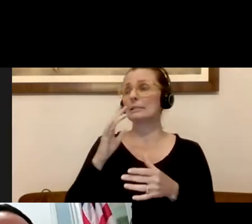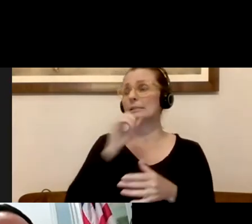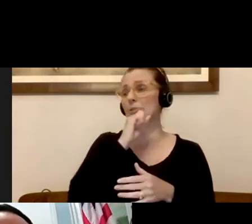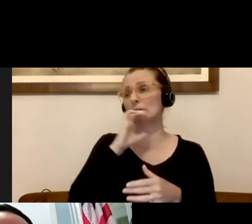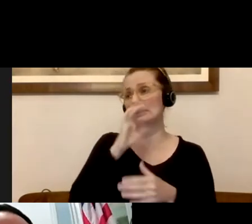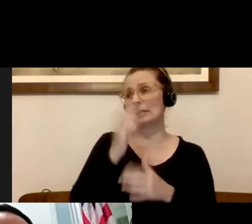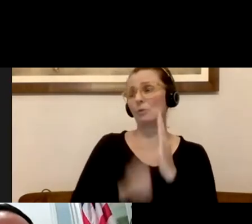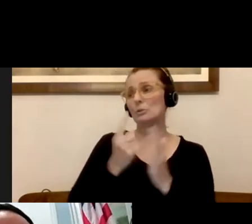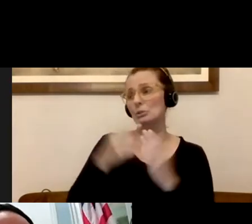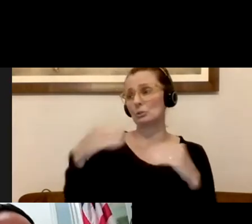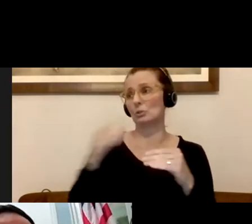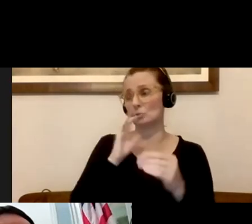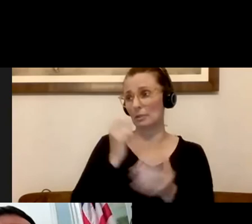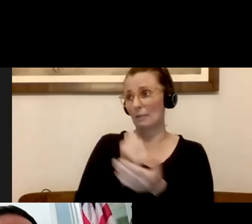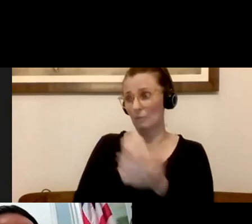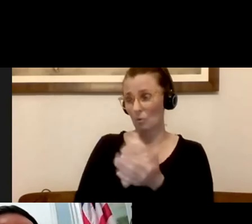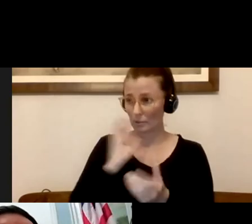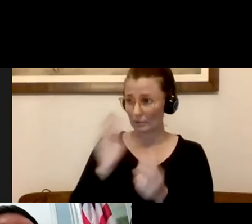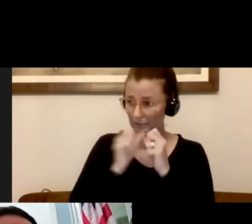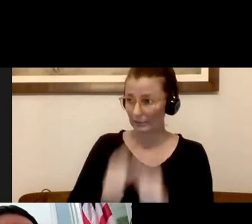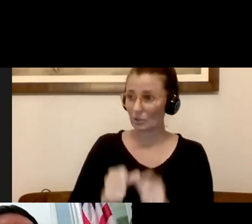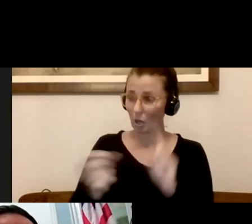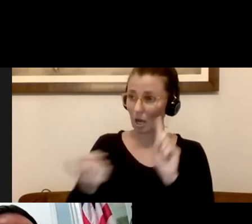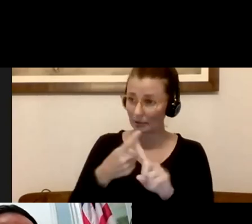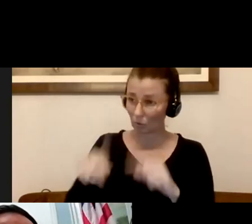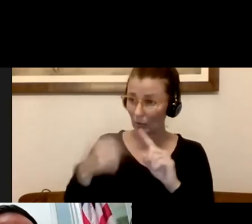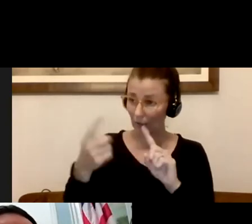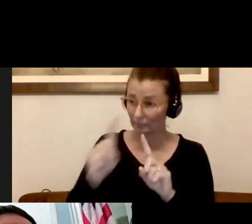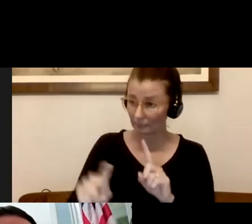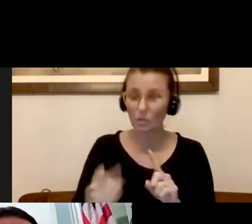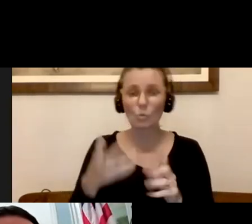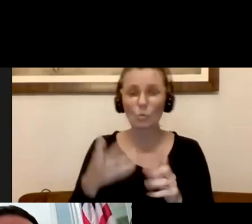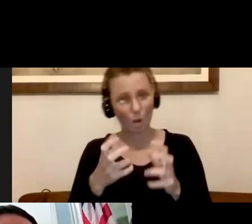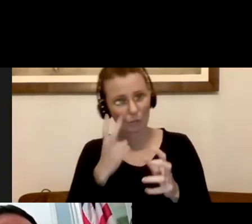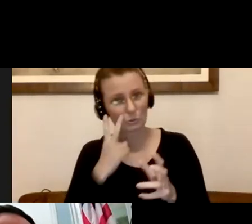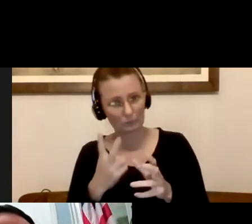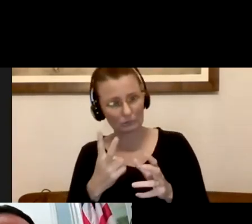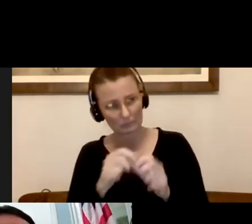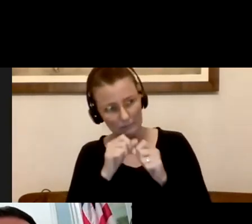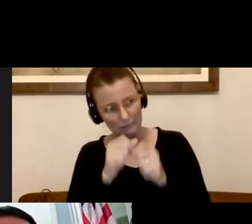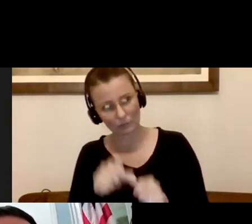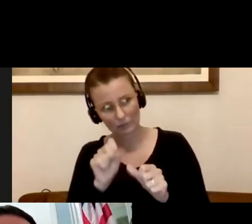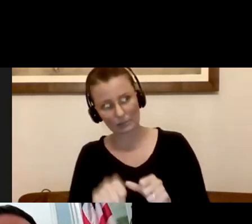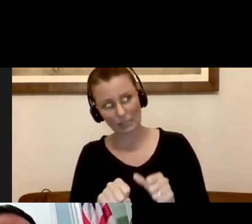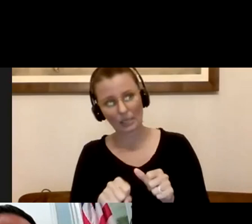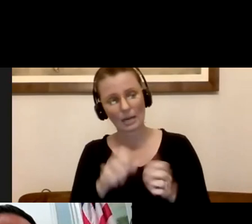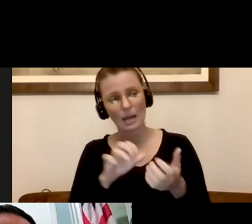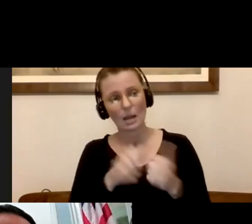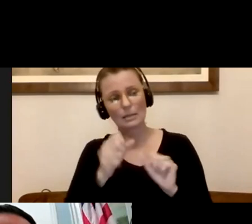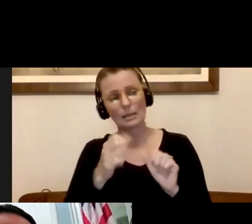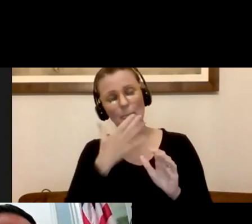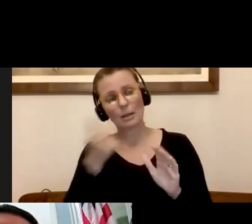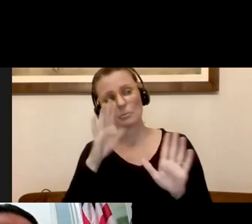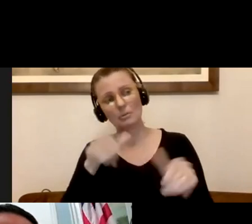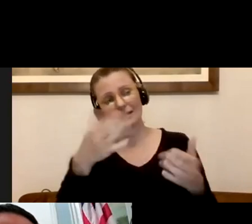those hours continue and until when? We'd like to see them continue and we continue to try to understand how we can better service our senior population